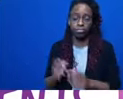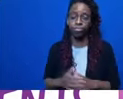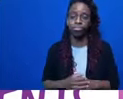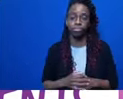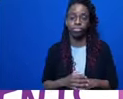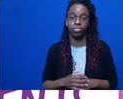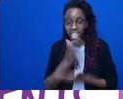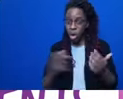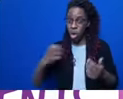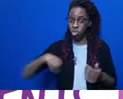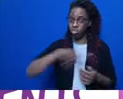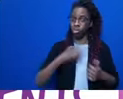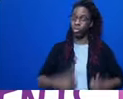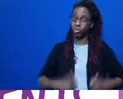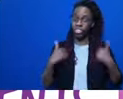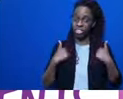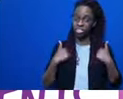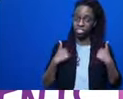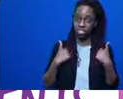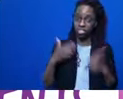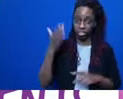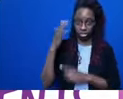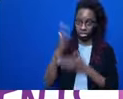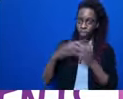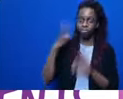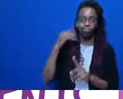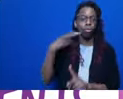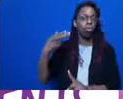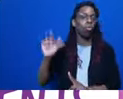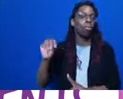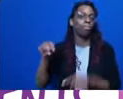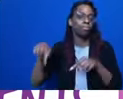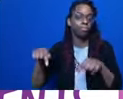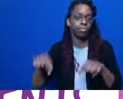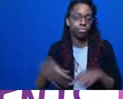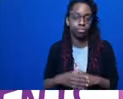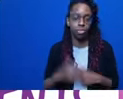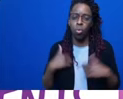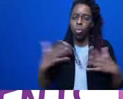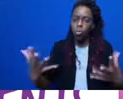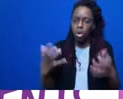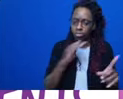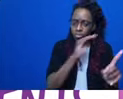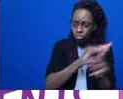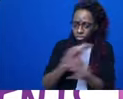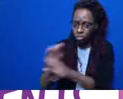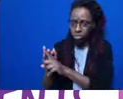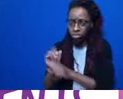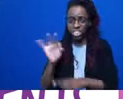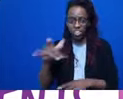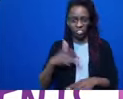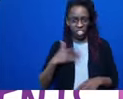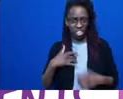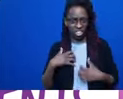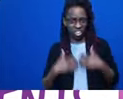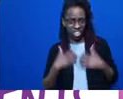form of harm. And I want to just let you know that if you feel at any point that